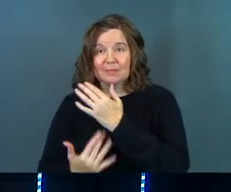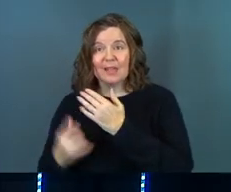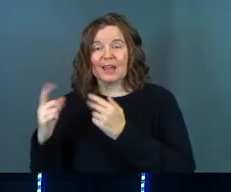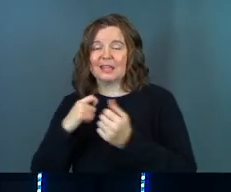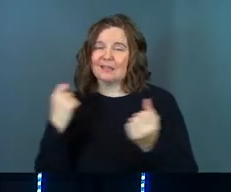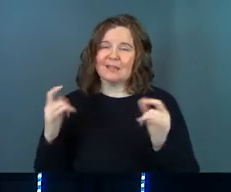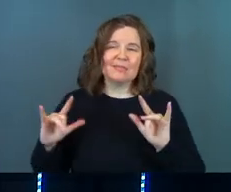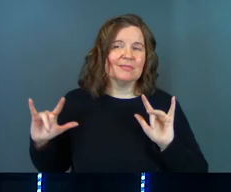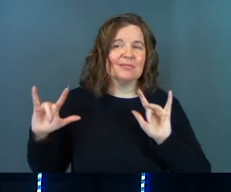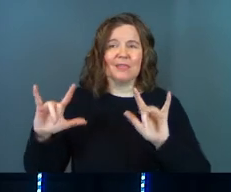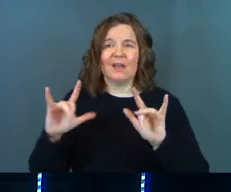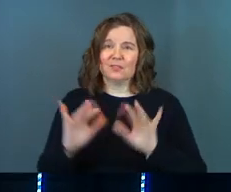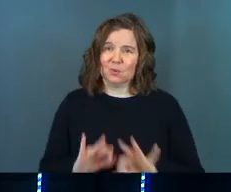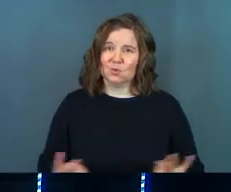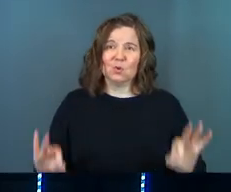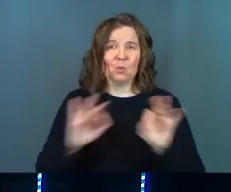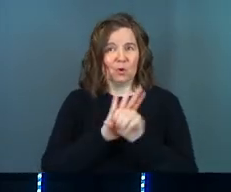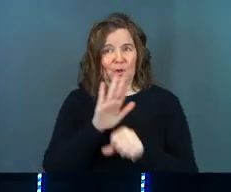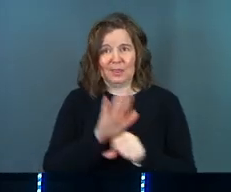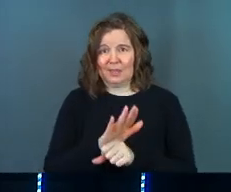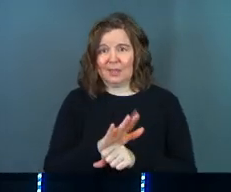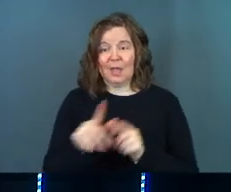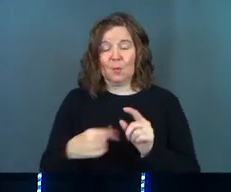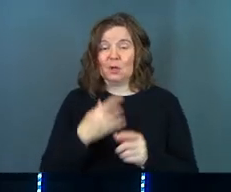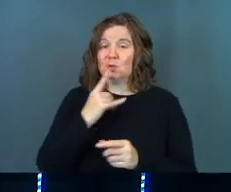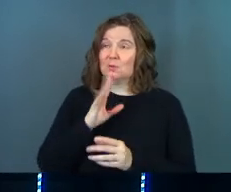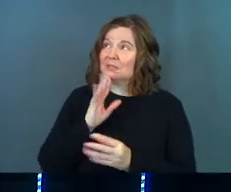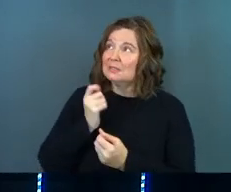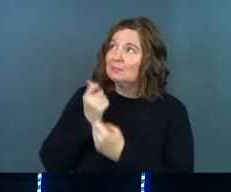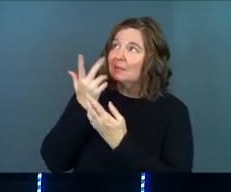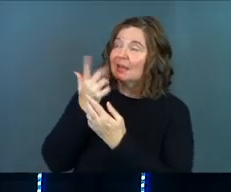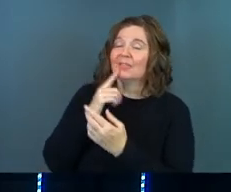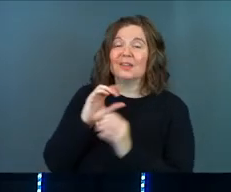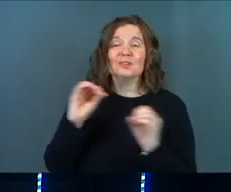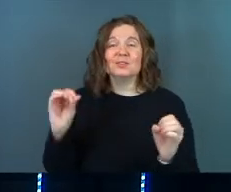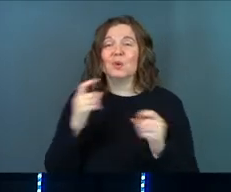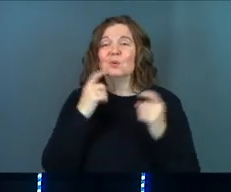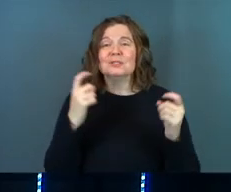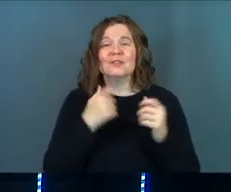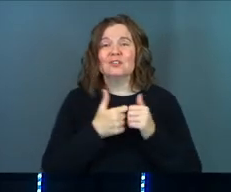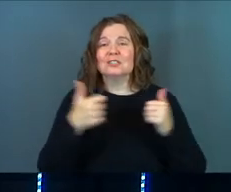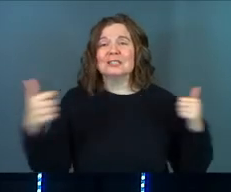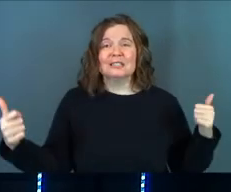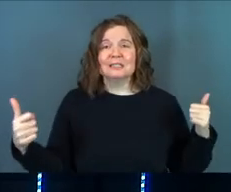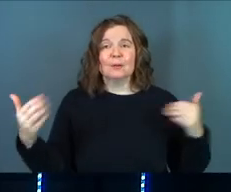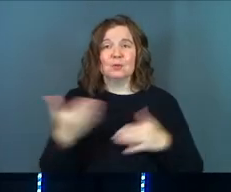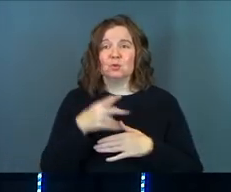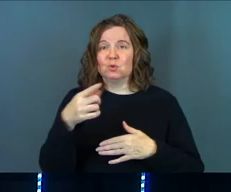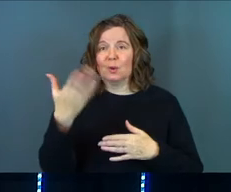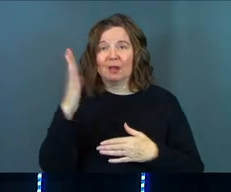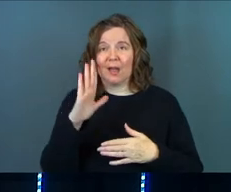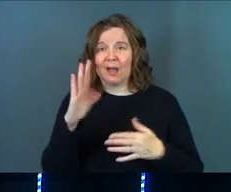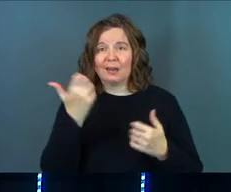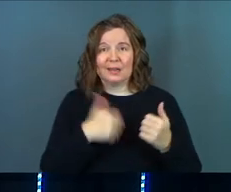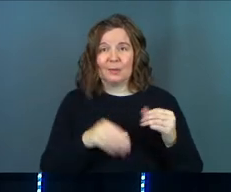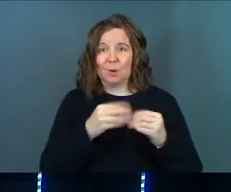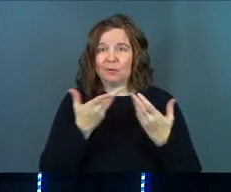he loves you and you're worthy. And then when you speak those things, there is no sinful distance between you and God.